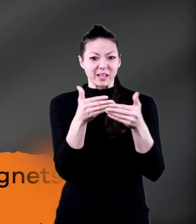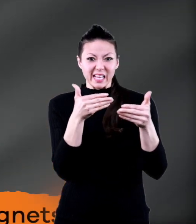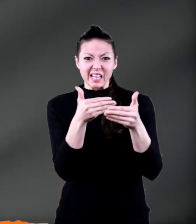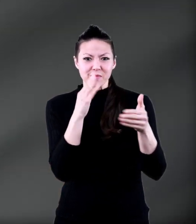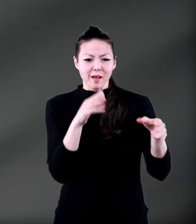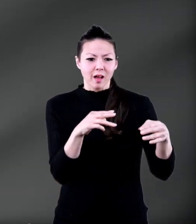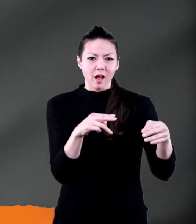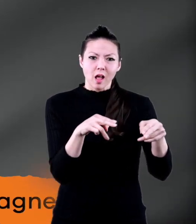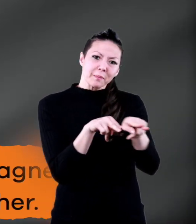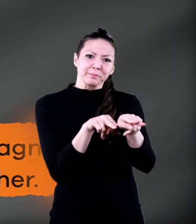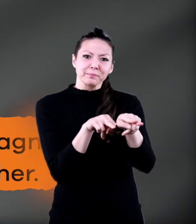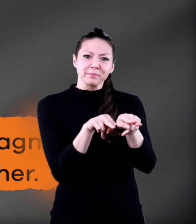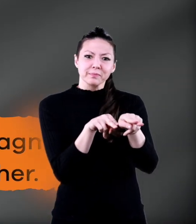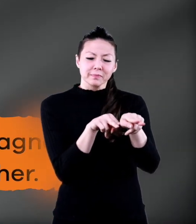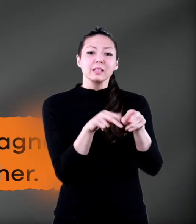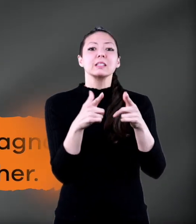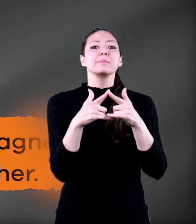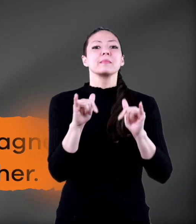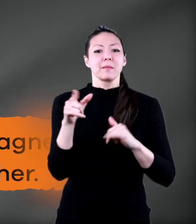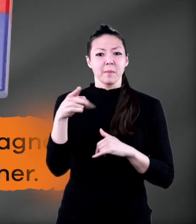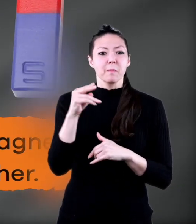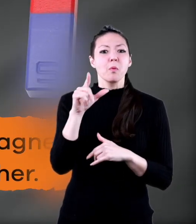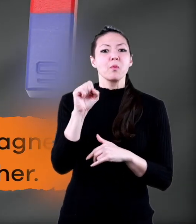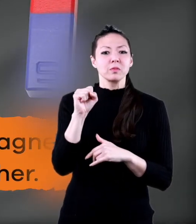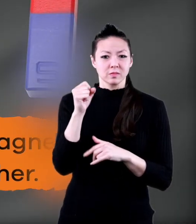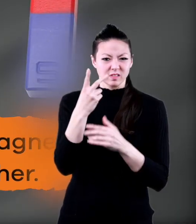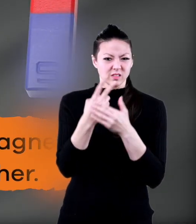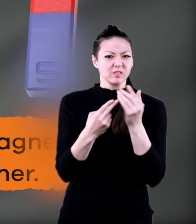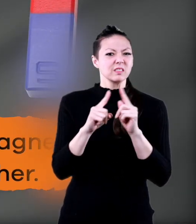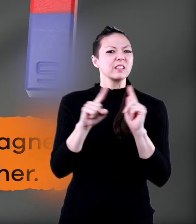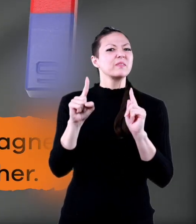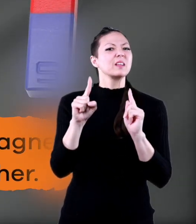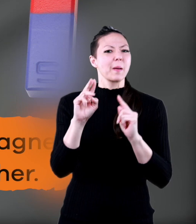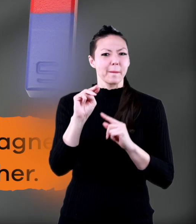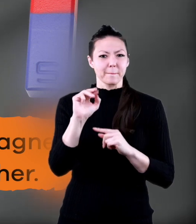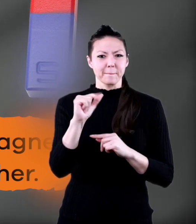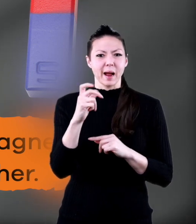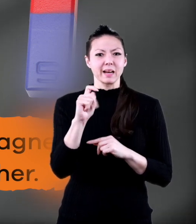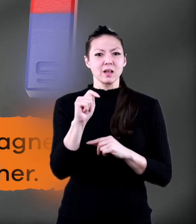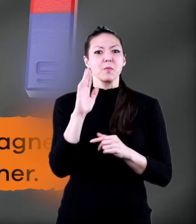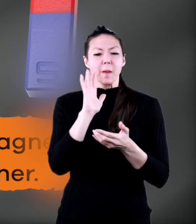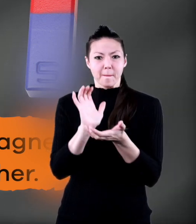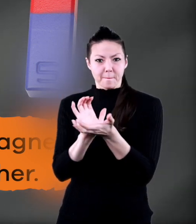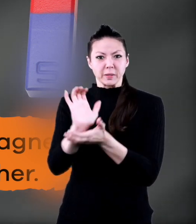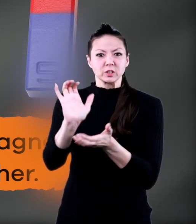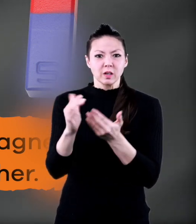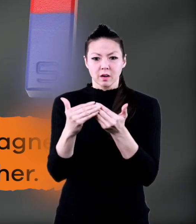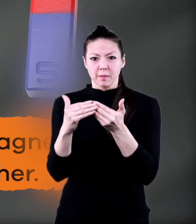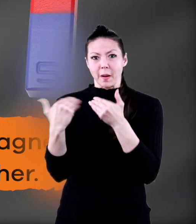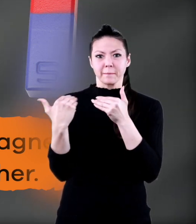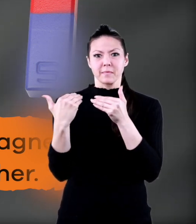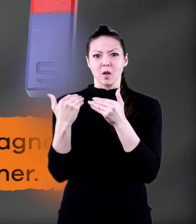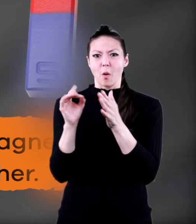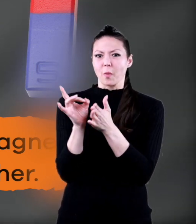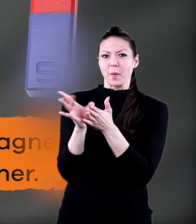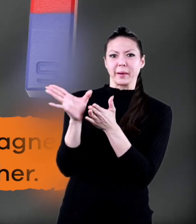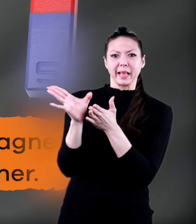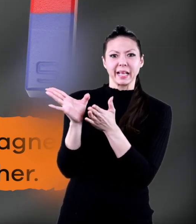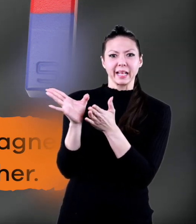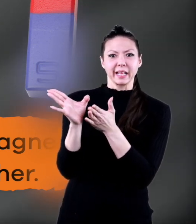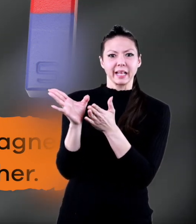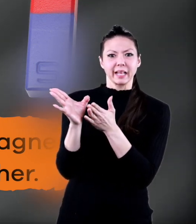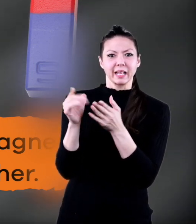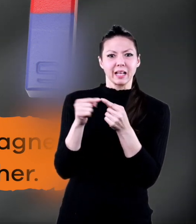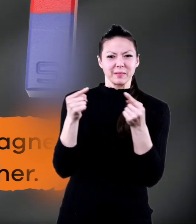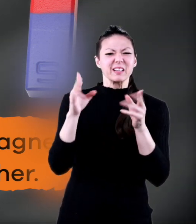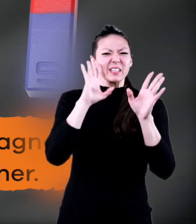other. But, the same poles of two different magnets will push apart, or repel, the other.